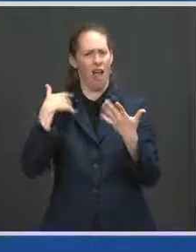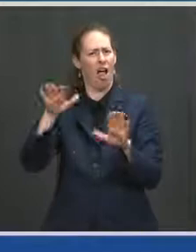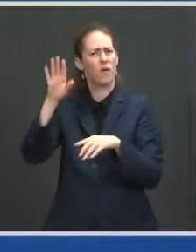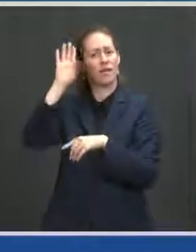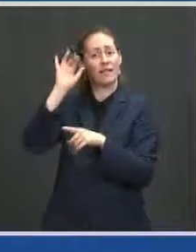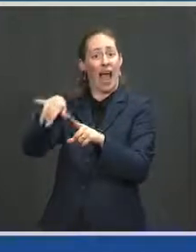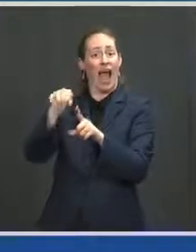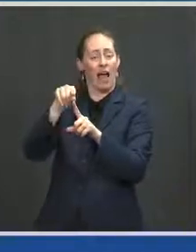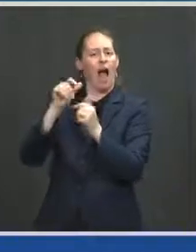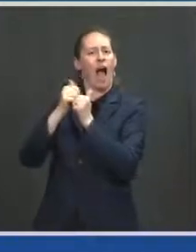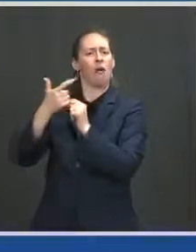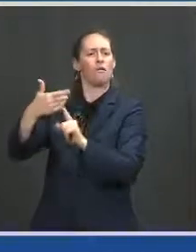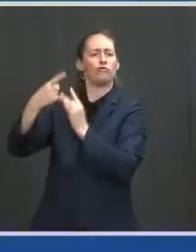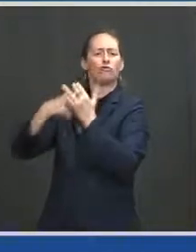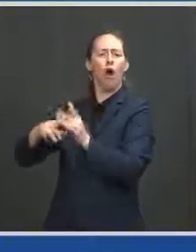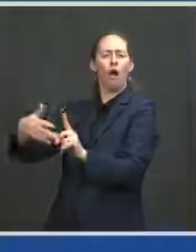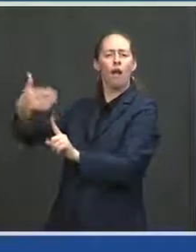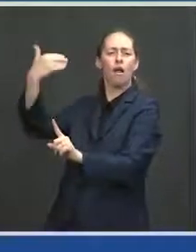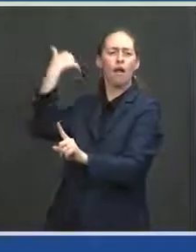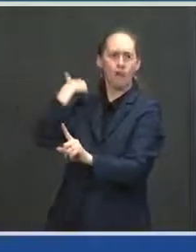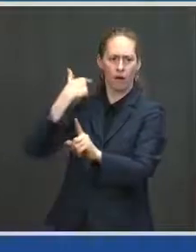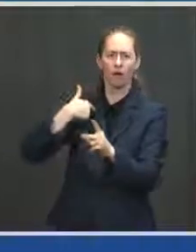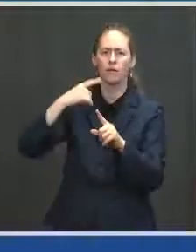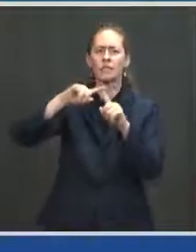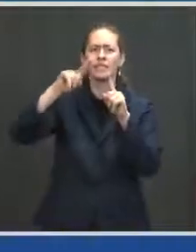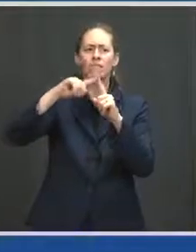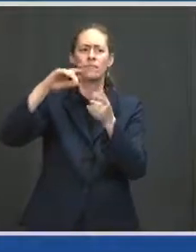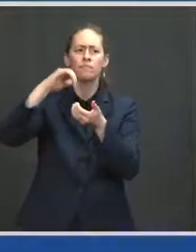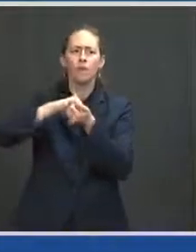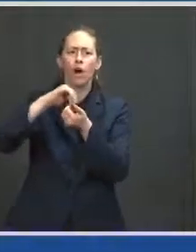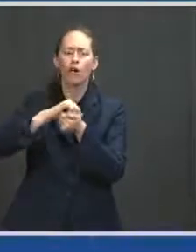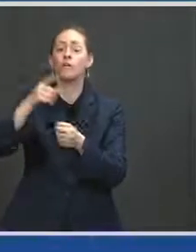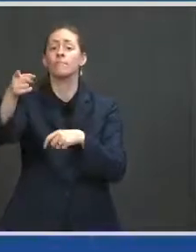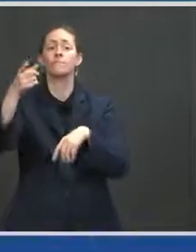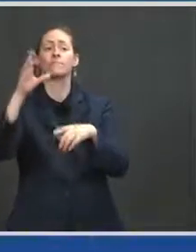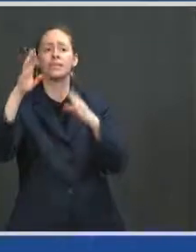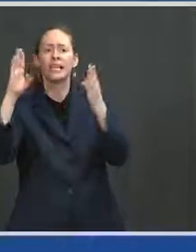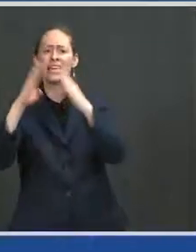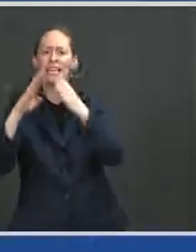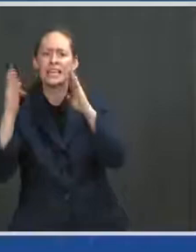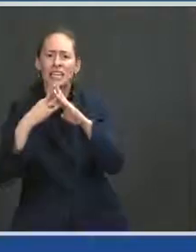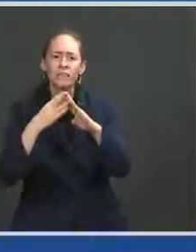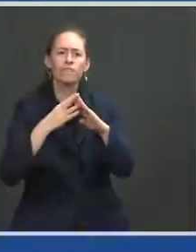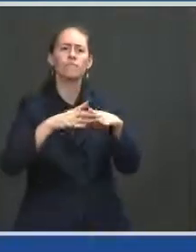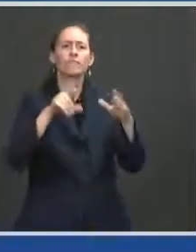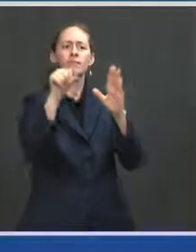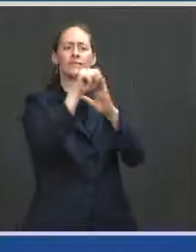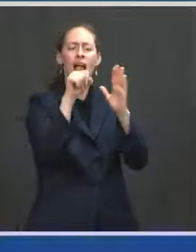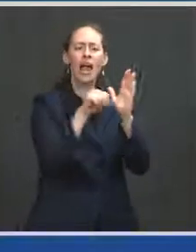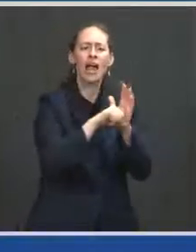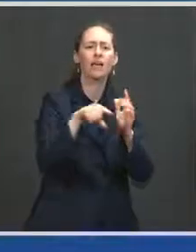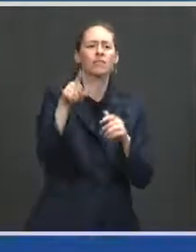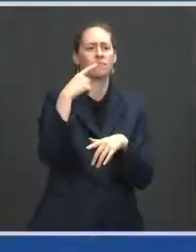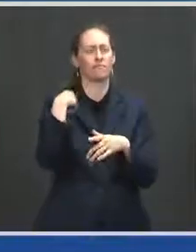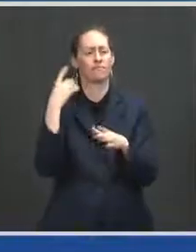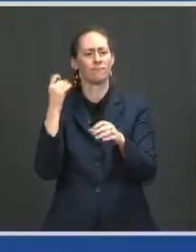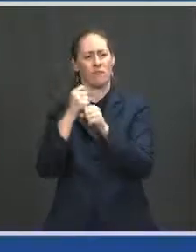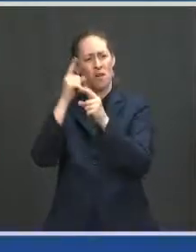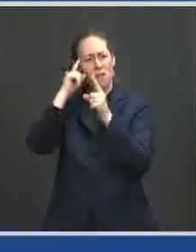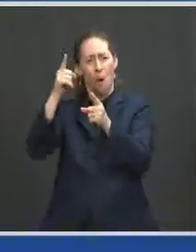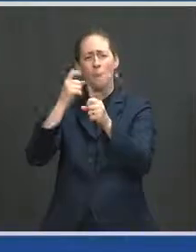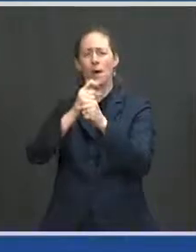with cities and states to create over 80,000 vaccination sites. We deployed over 9